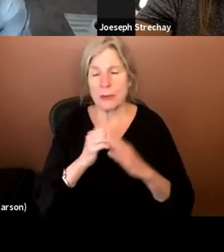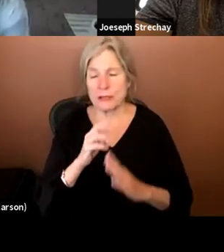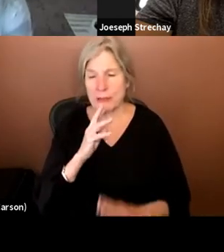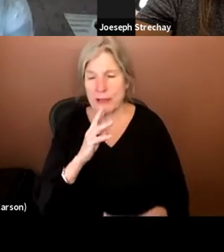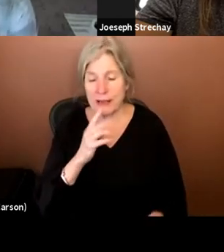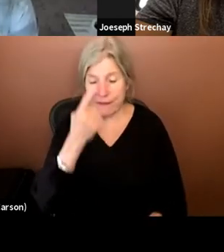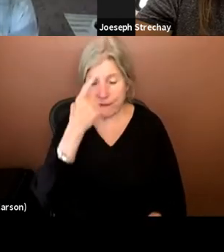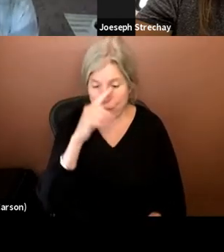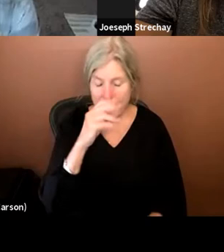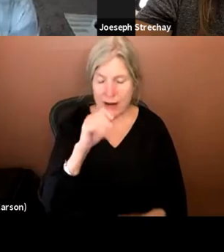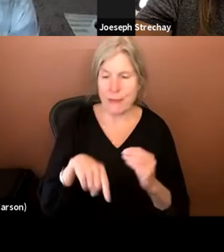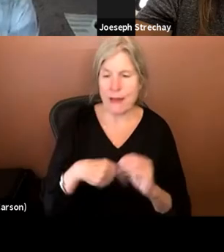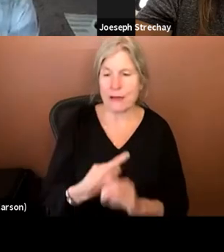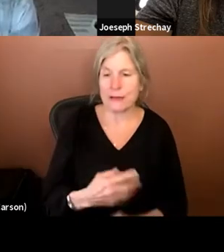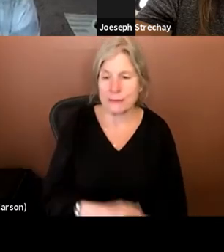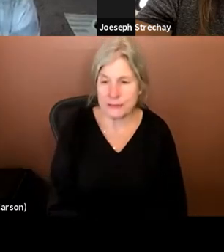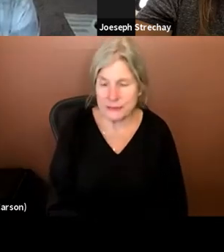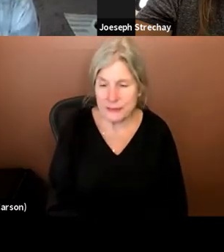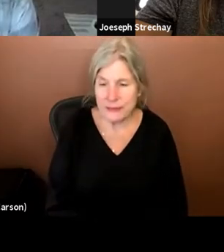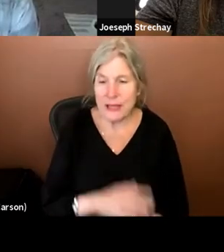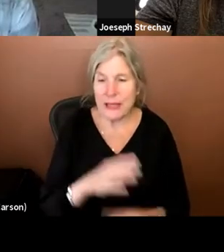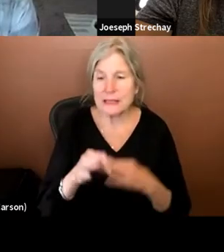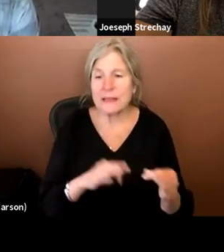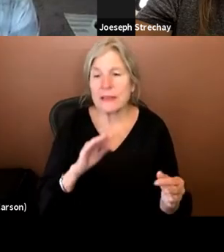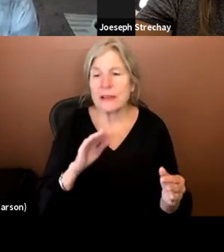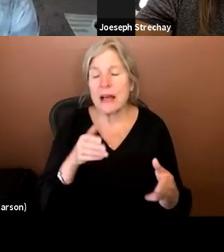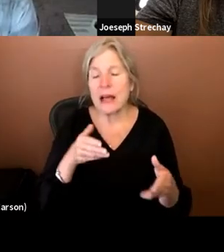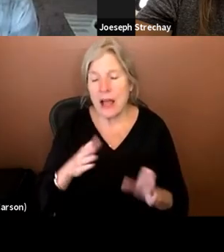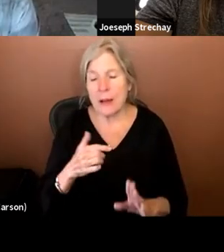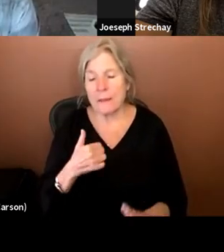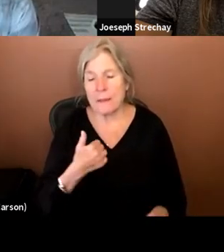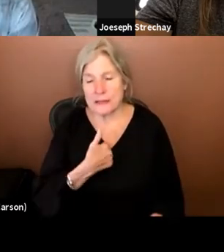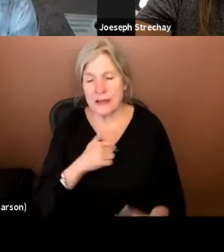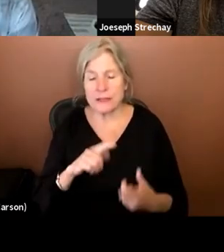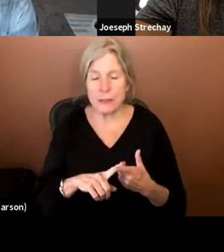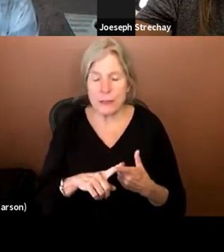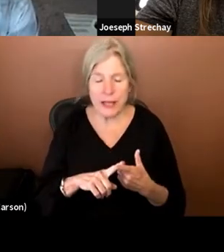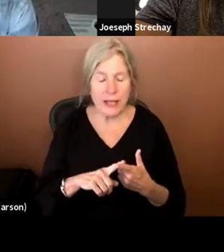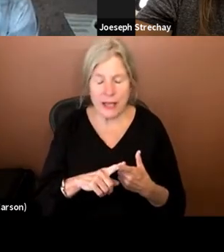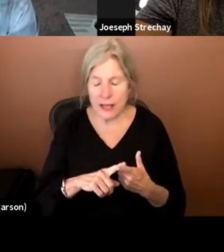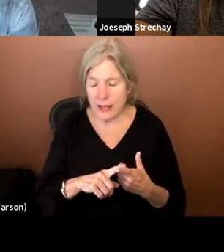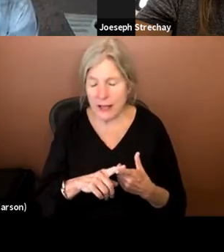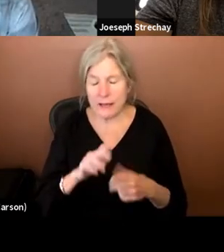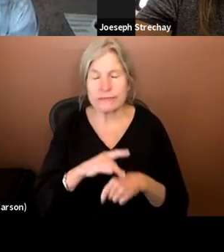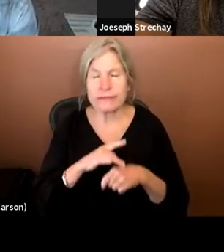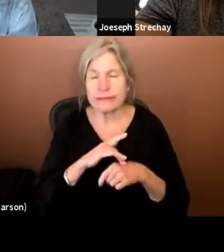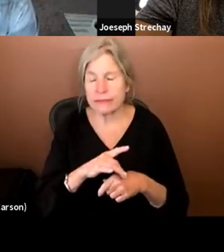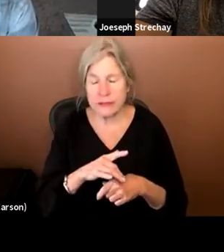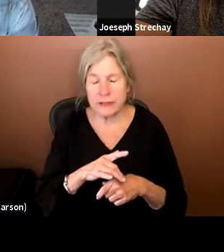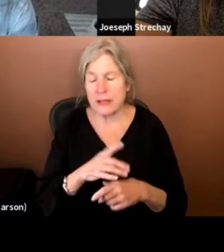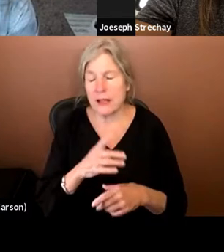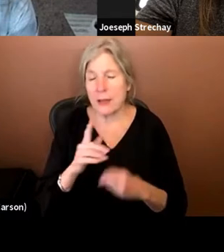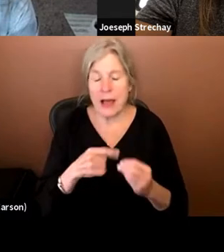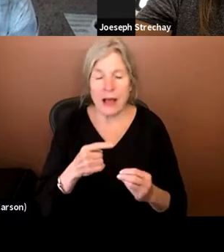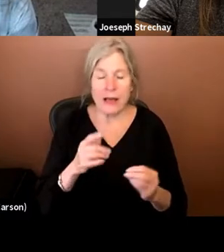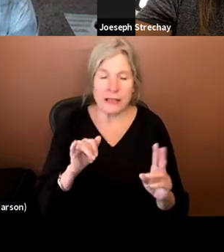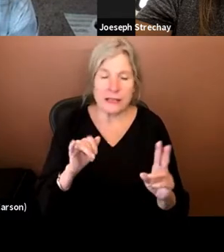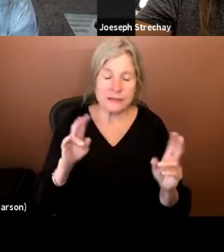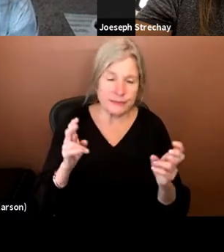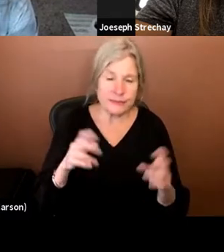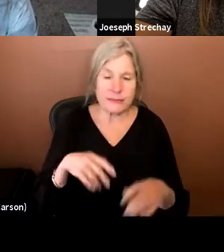and about versus, um, allowing myself to be sort of subsumed by this narrative of a, uh,